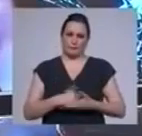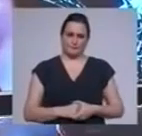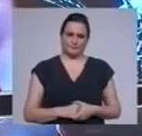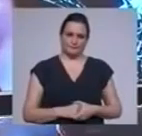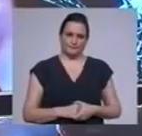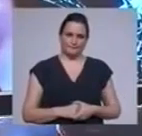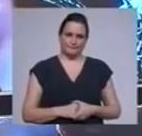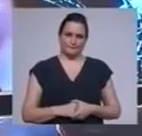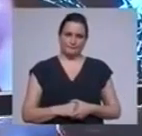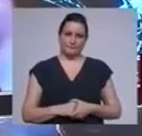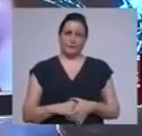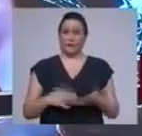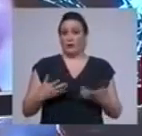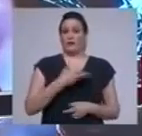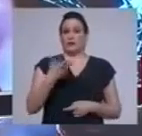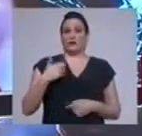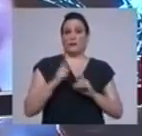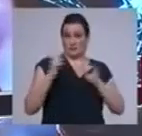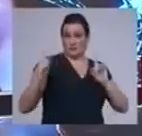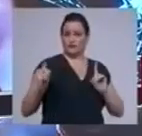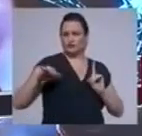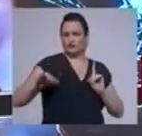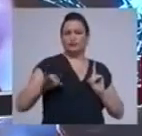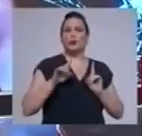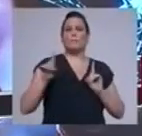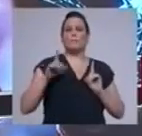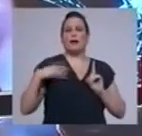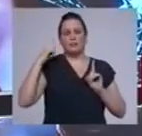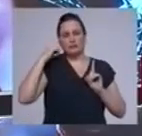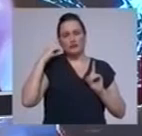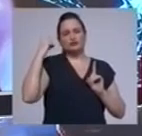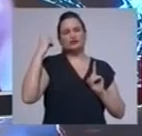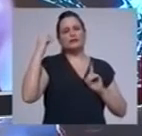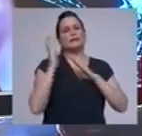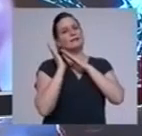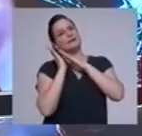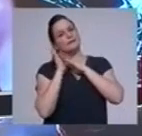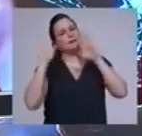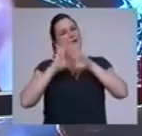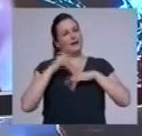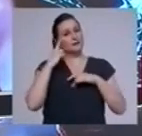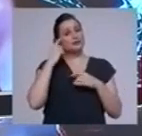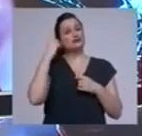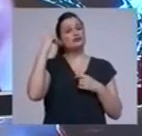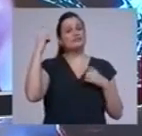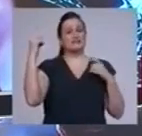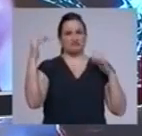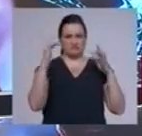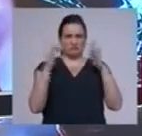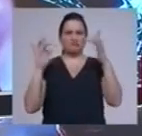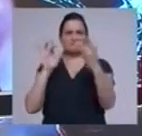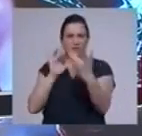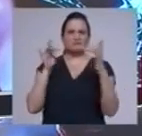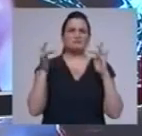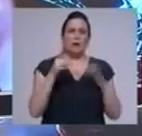Well, people might be physically separated under worldwide lockdowns, but it seems we're linked in at least one way, a